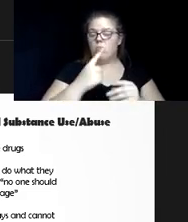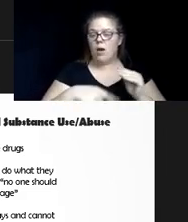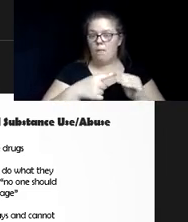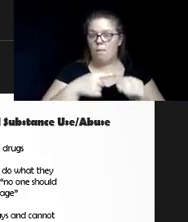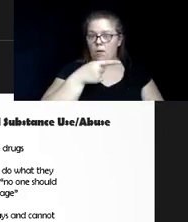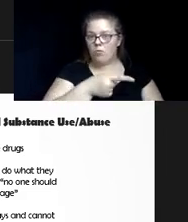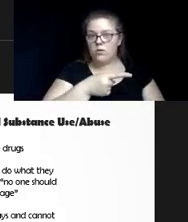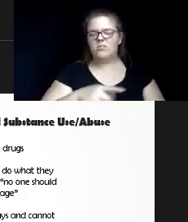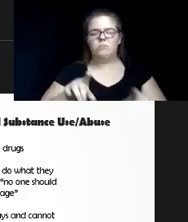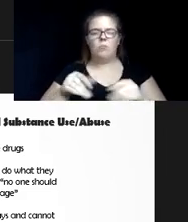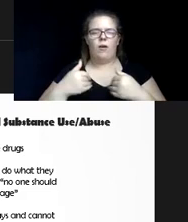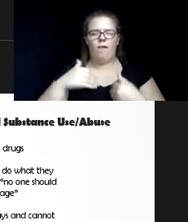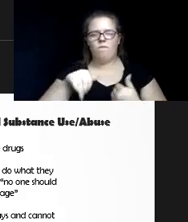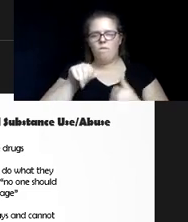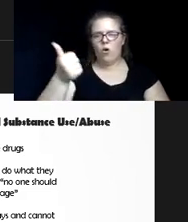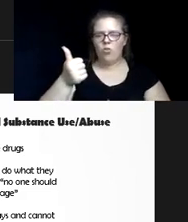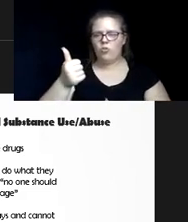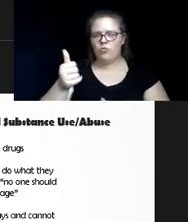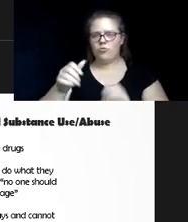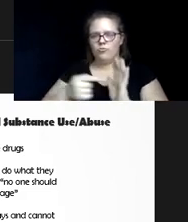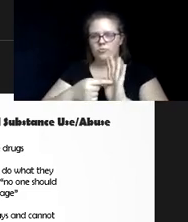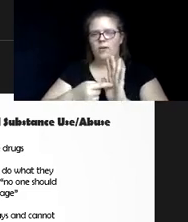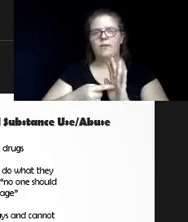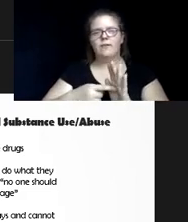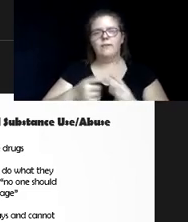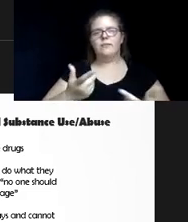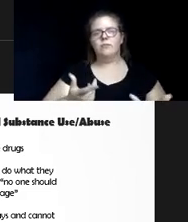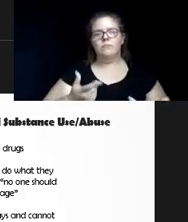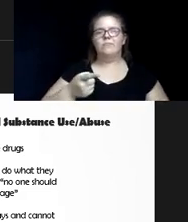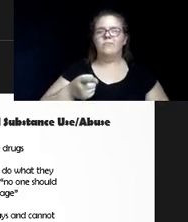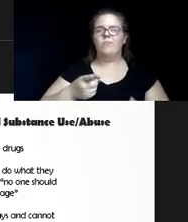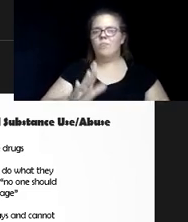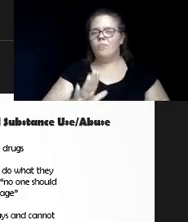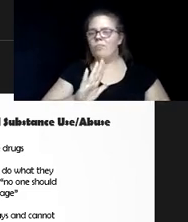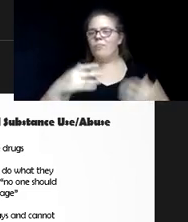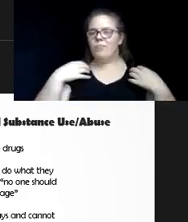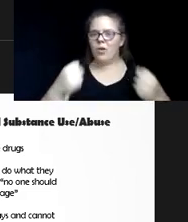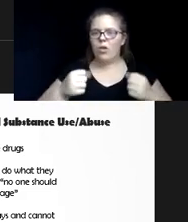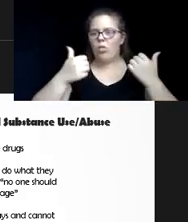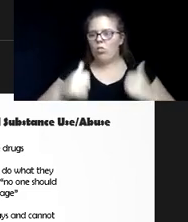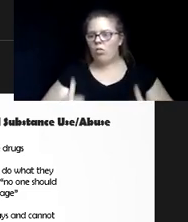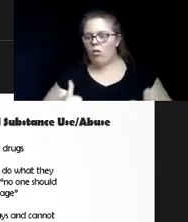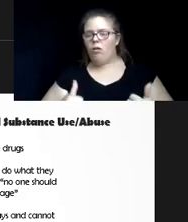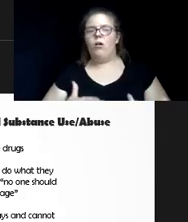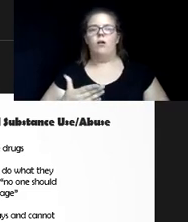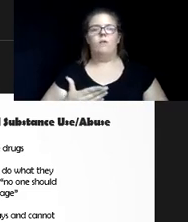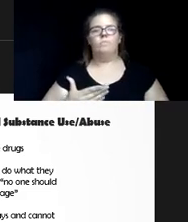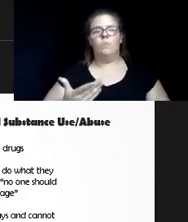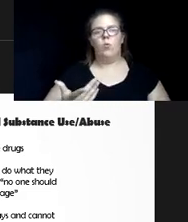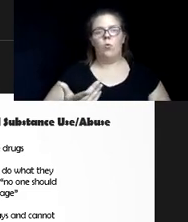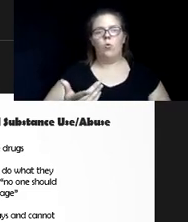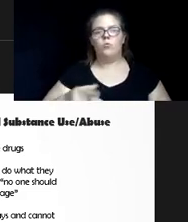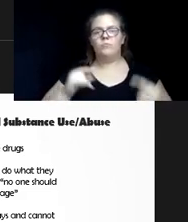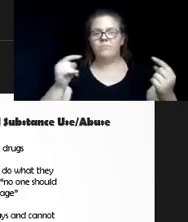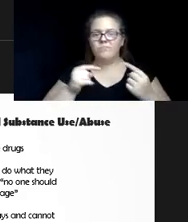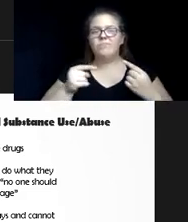And then there's other signs to impaired hygiene, family conflicts. And then falls, like I said, with injuries, falls is a big one. And I think that